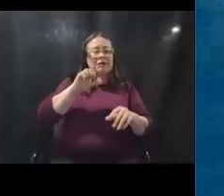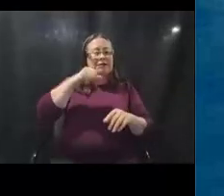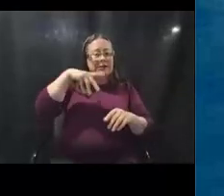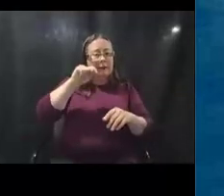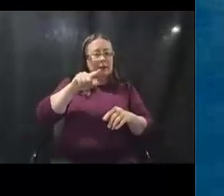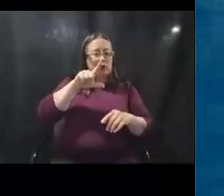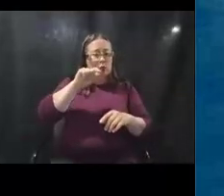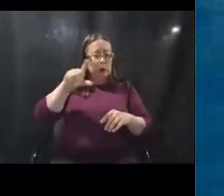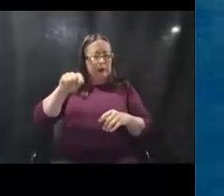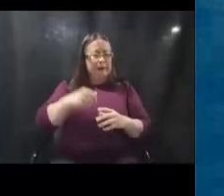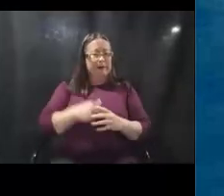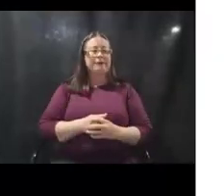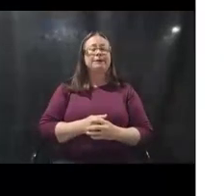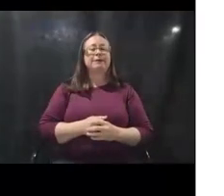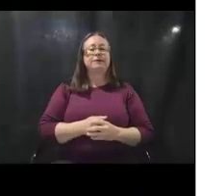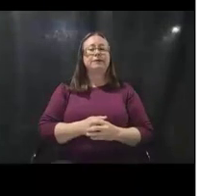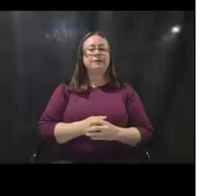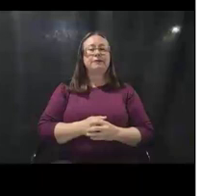Next slide, please.